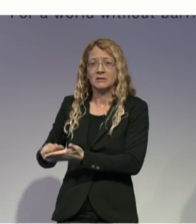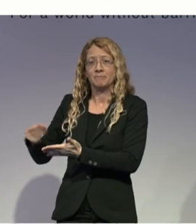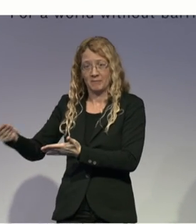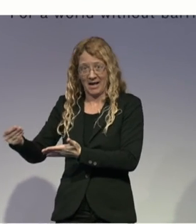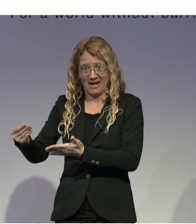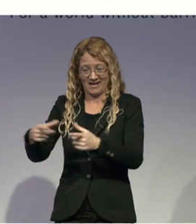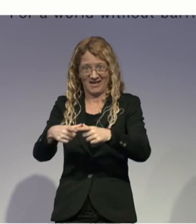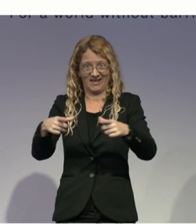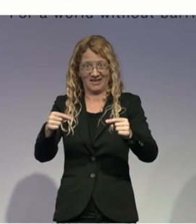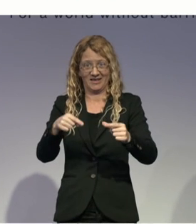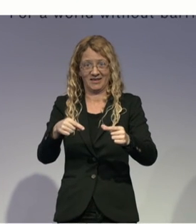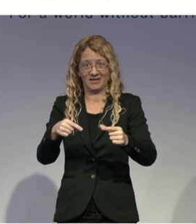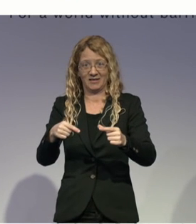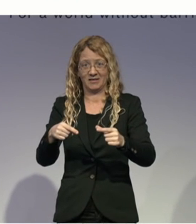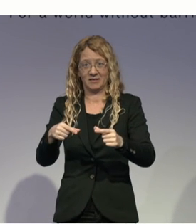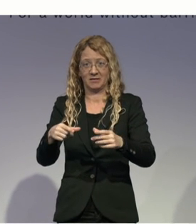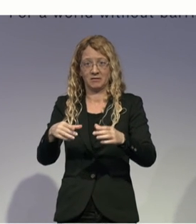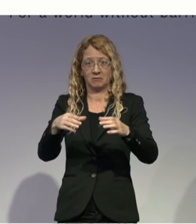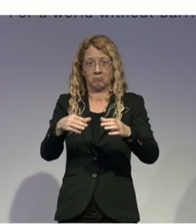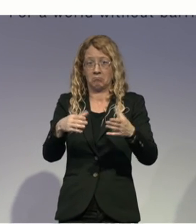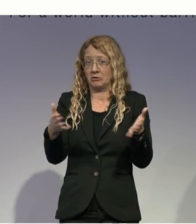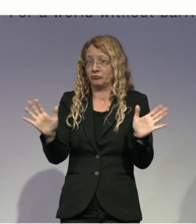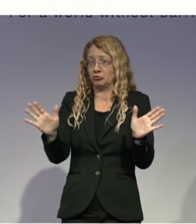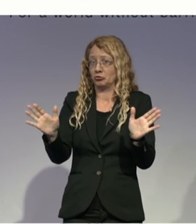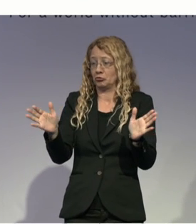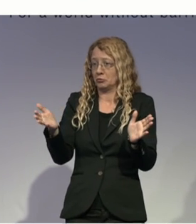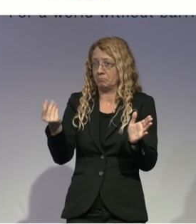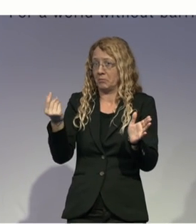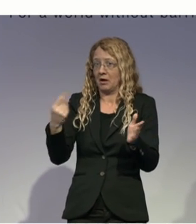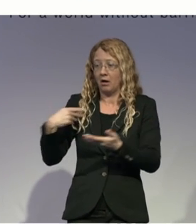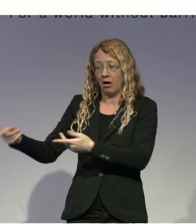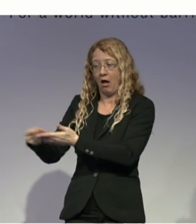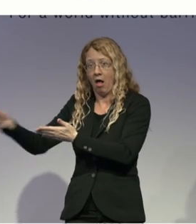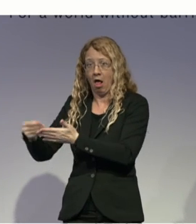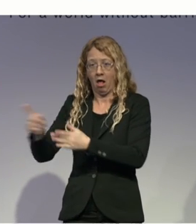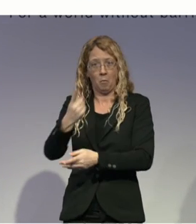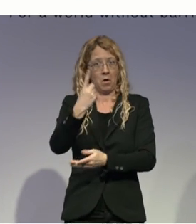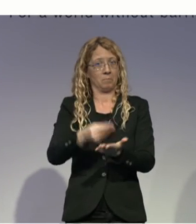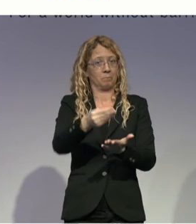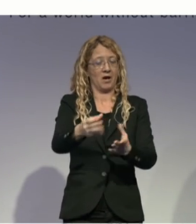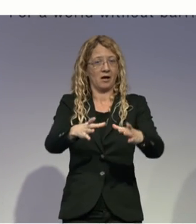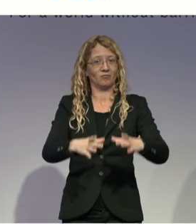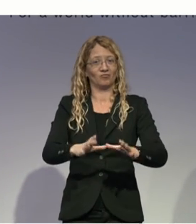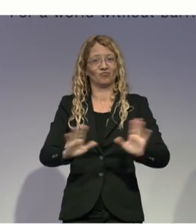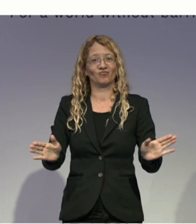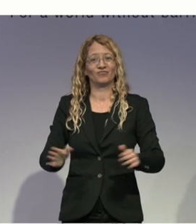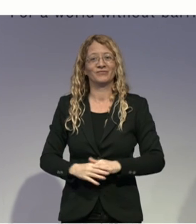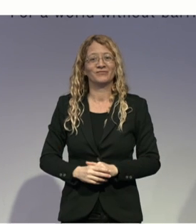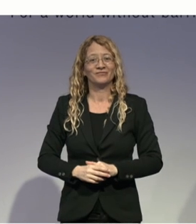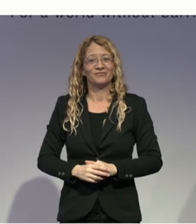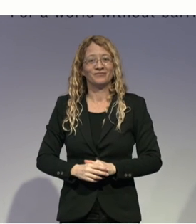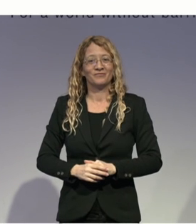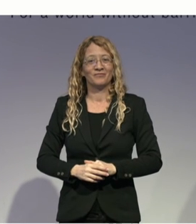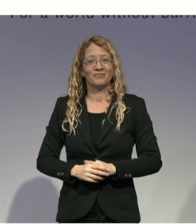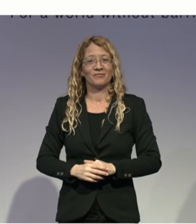we are promoting the best practices in terms of reducing the number of zinc air batteries that